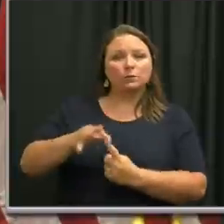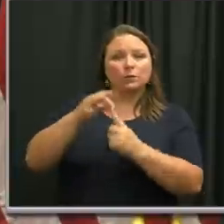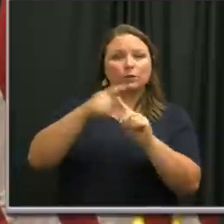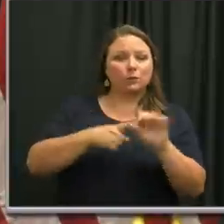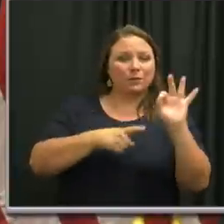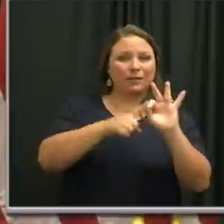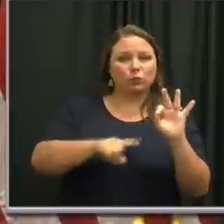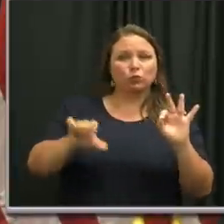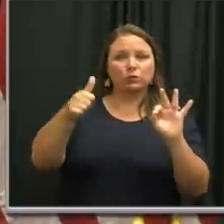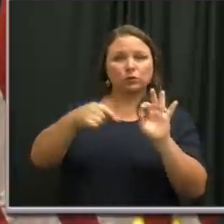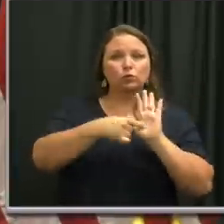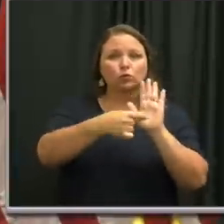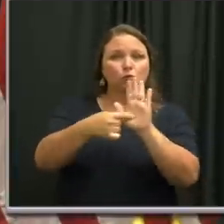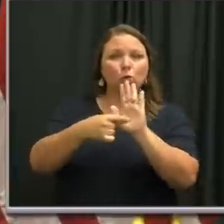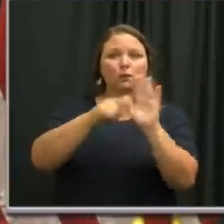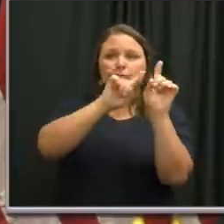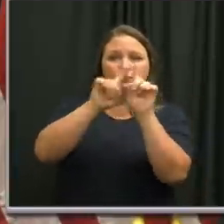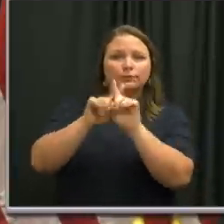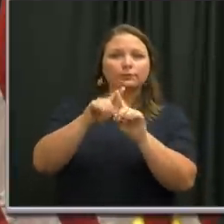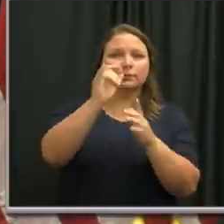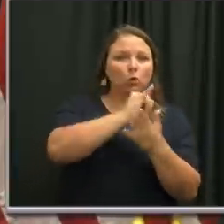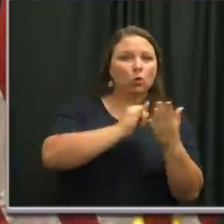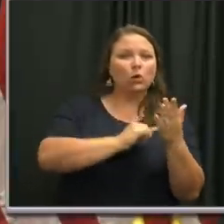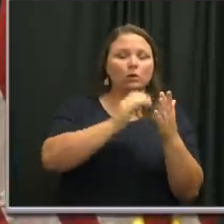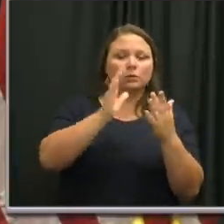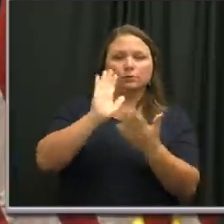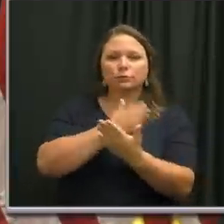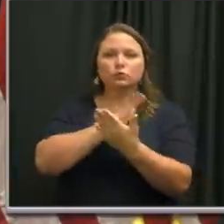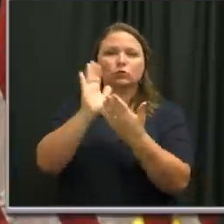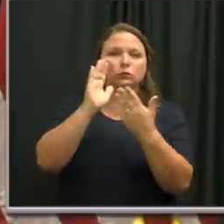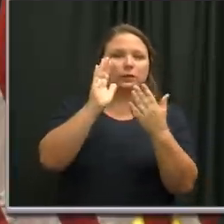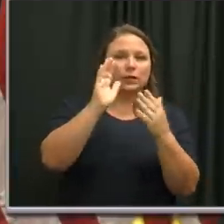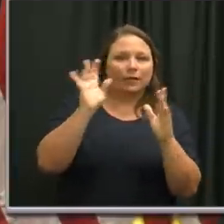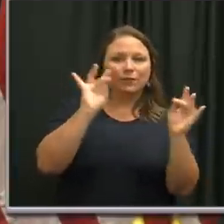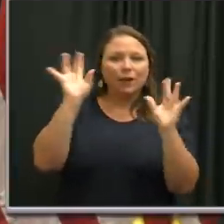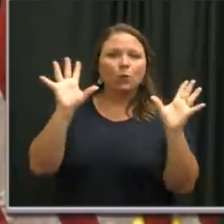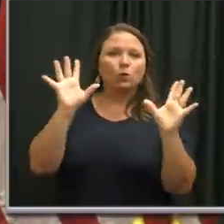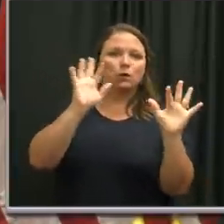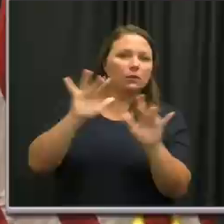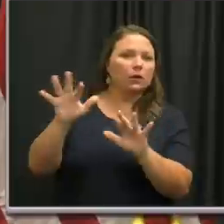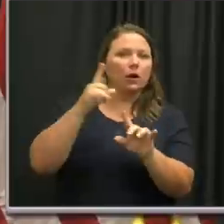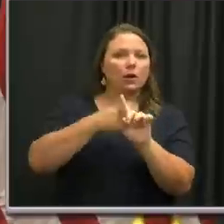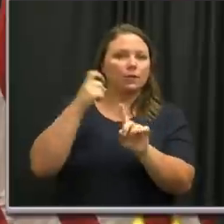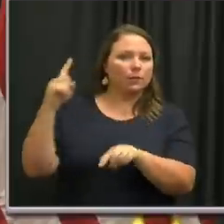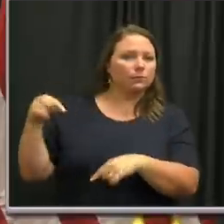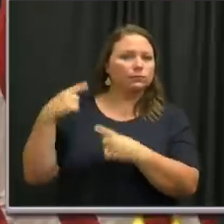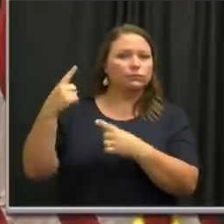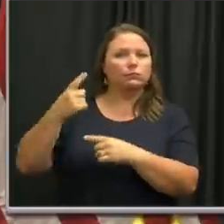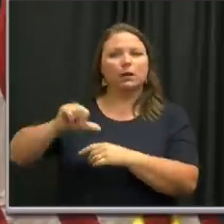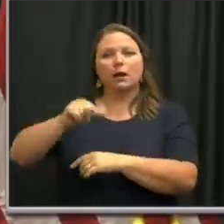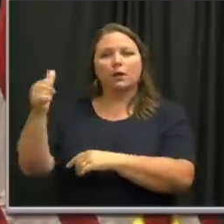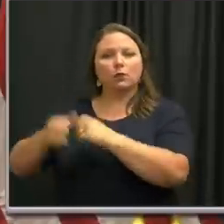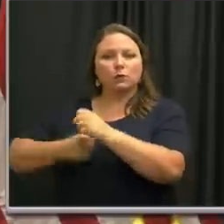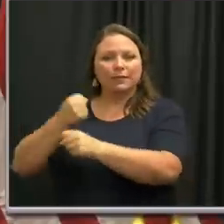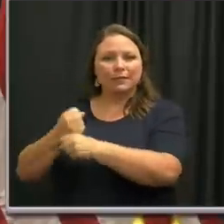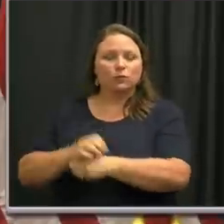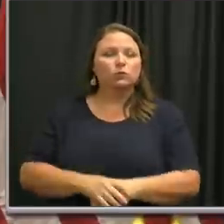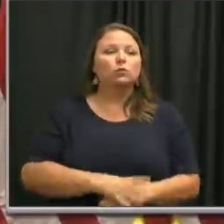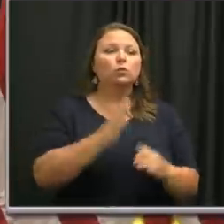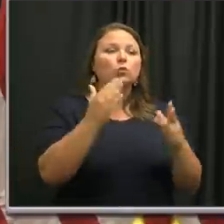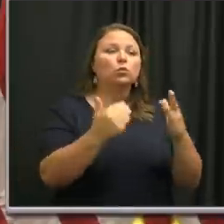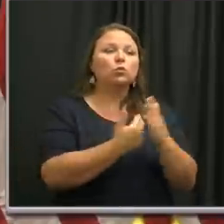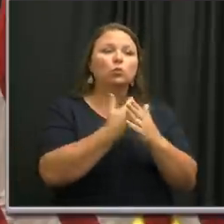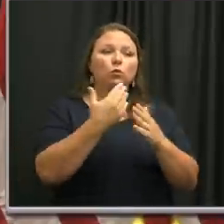10 p.m. showcasing local artists and previous years' fireworks displays. New cases are rising in